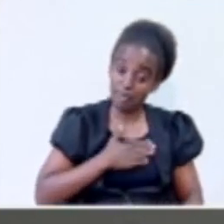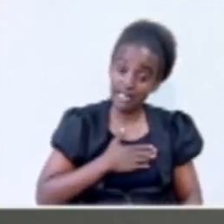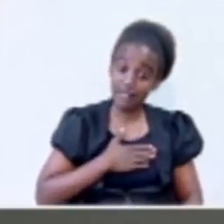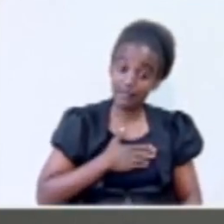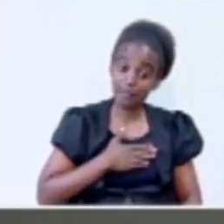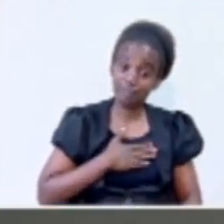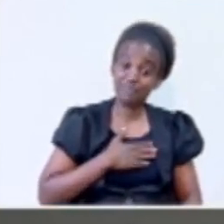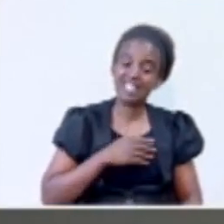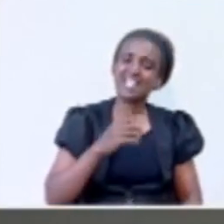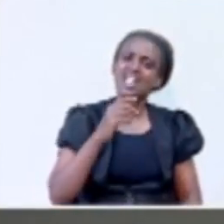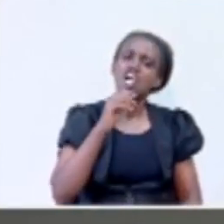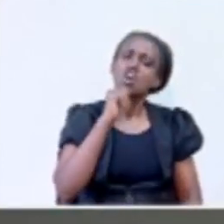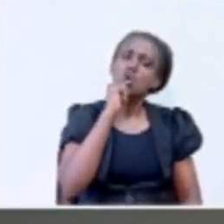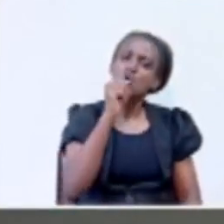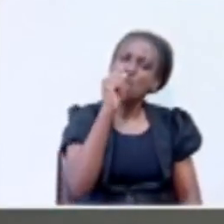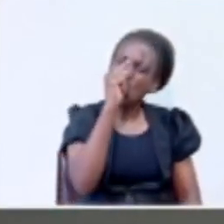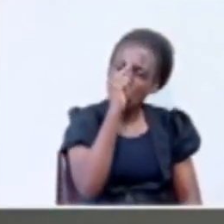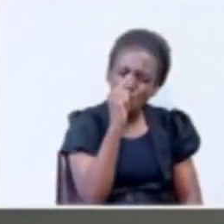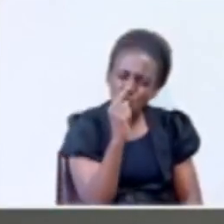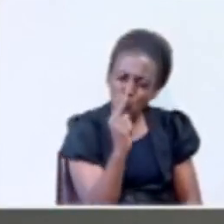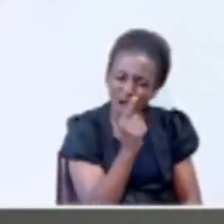from me, there is not a single soldier